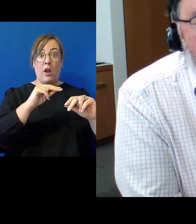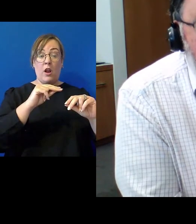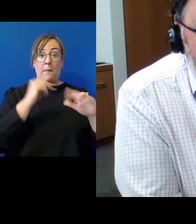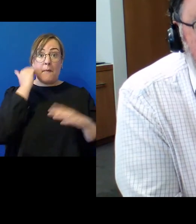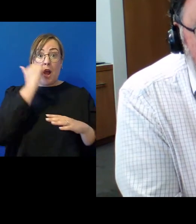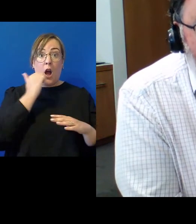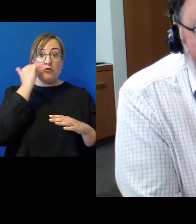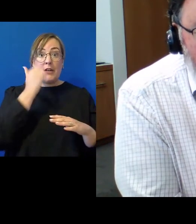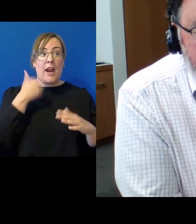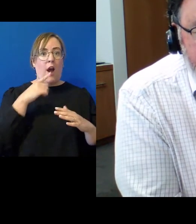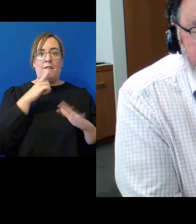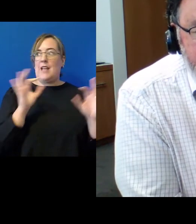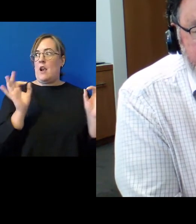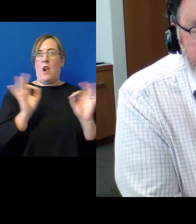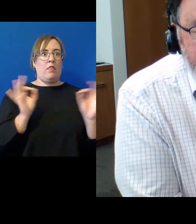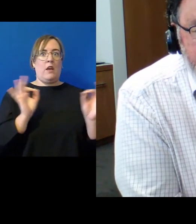and I hadn't said a word